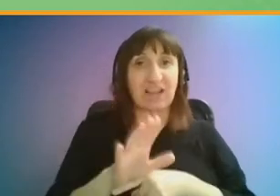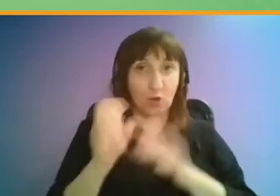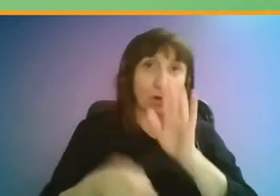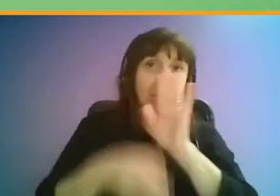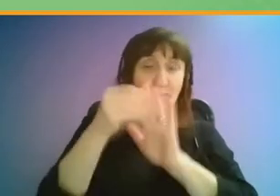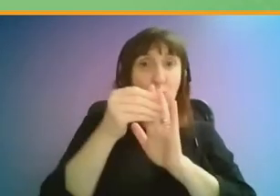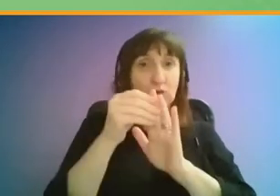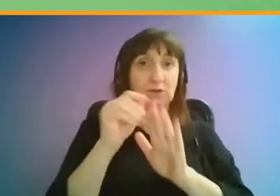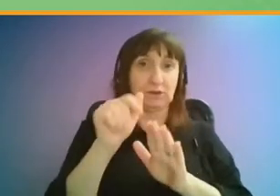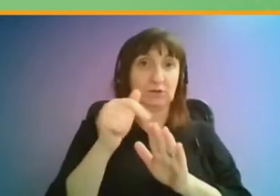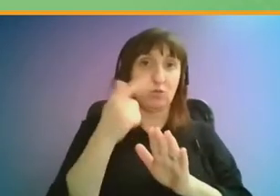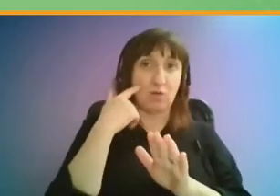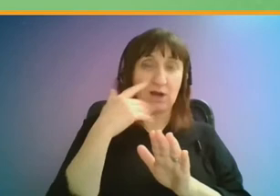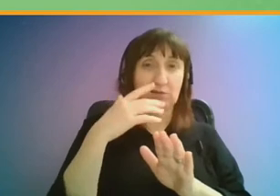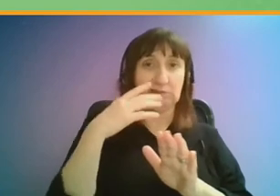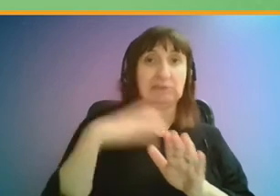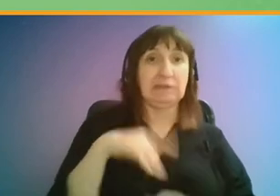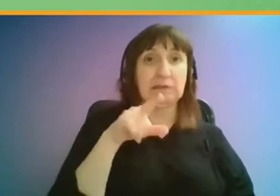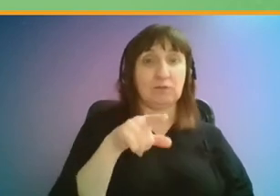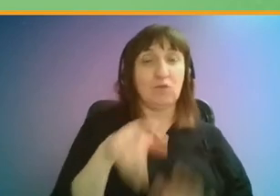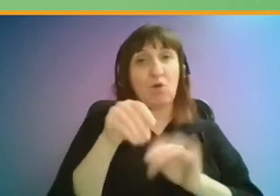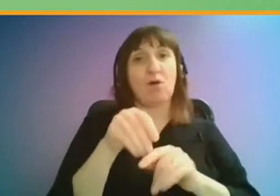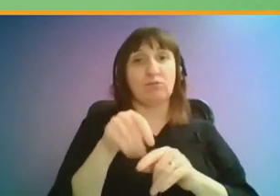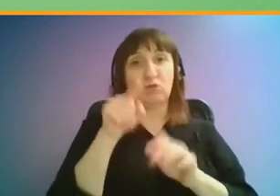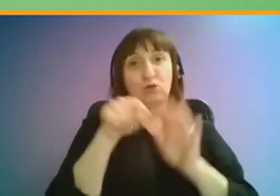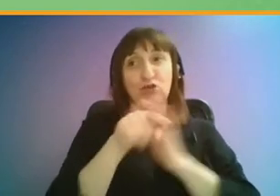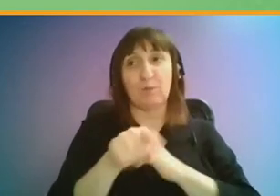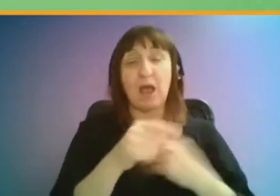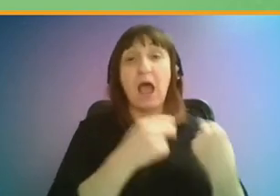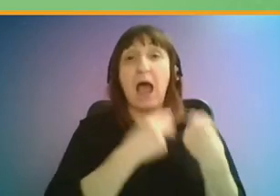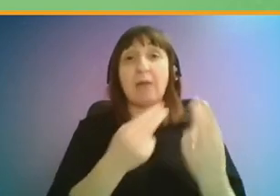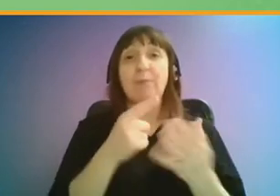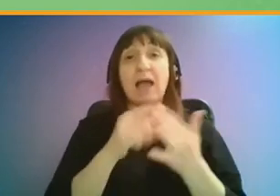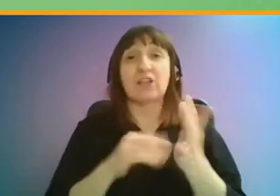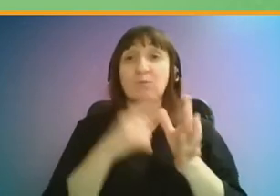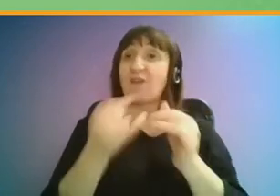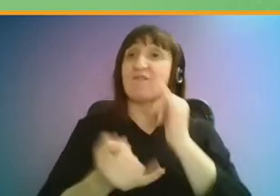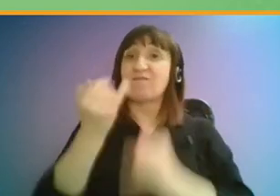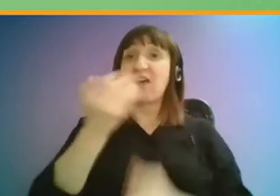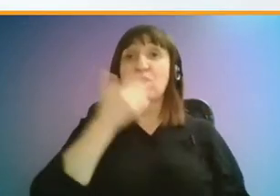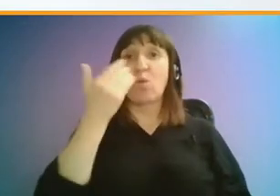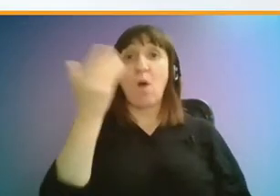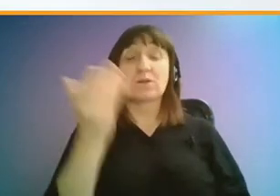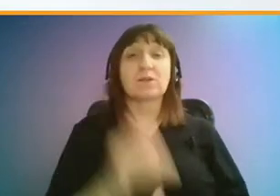on demand. But I'd now like to hand back to Emma for some final words.